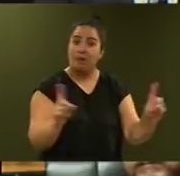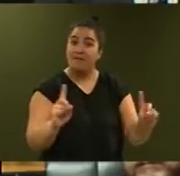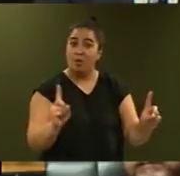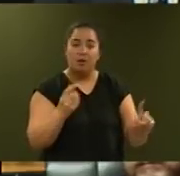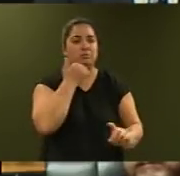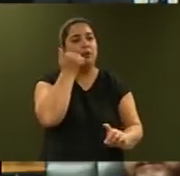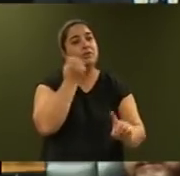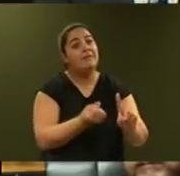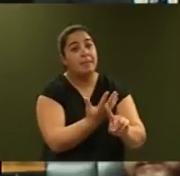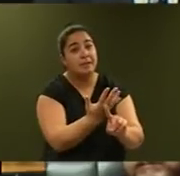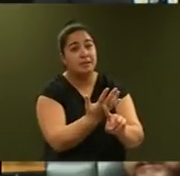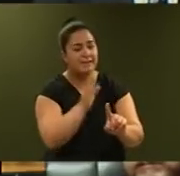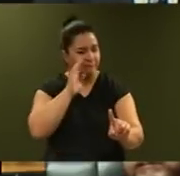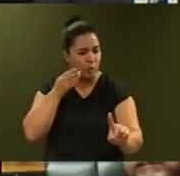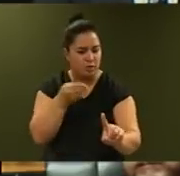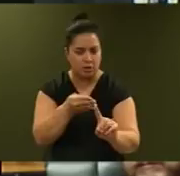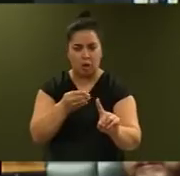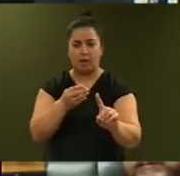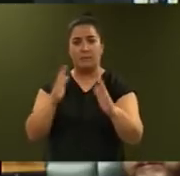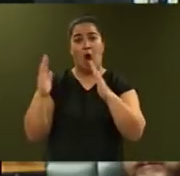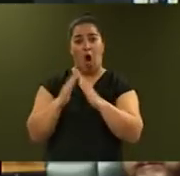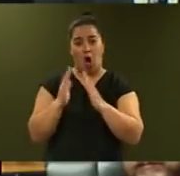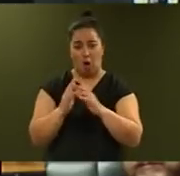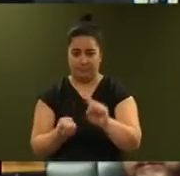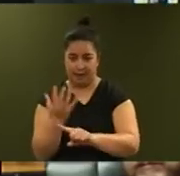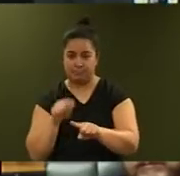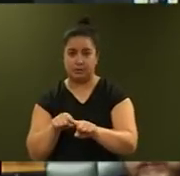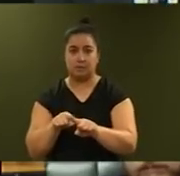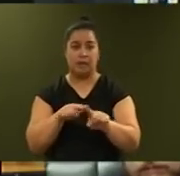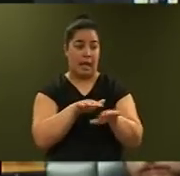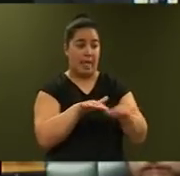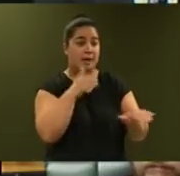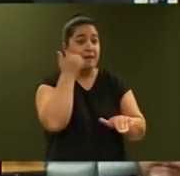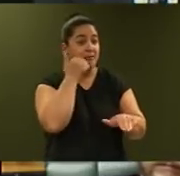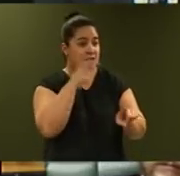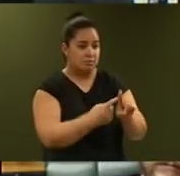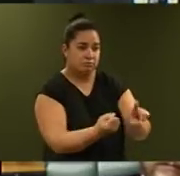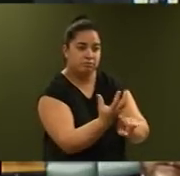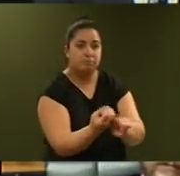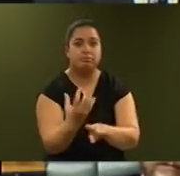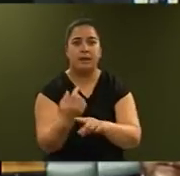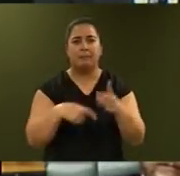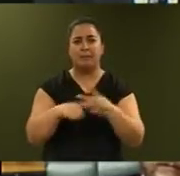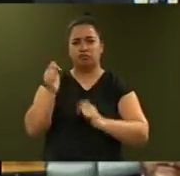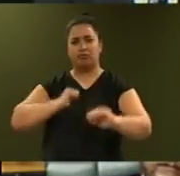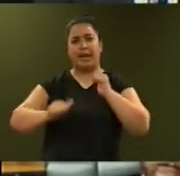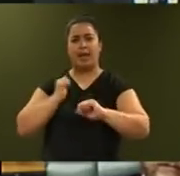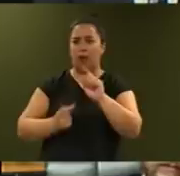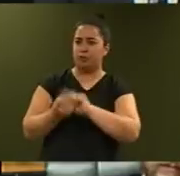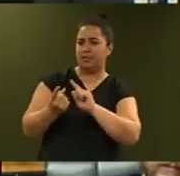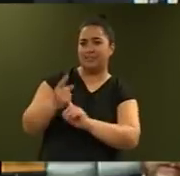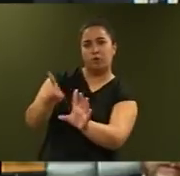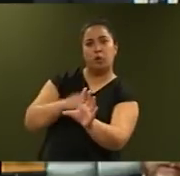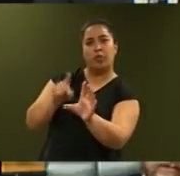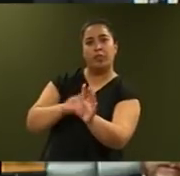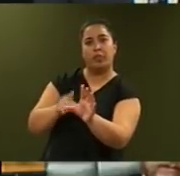with a focus on papakainga housing, development of Māori land and providing training opportunities and support to rangatahi